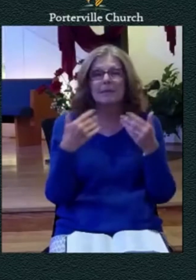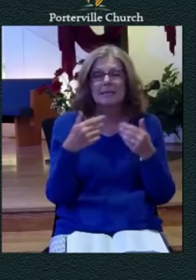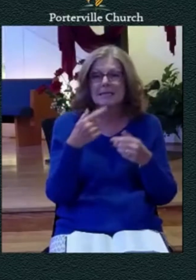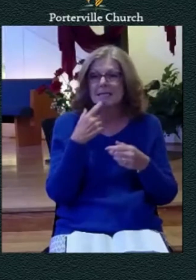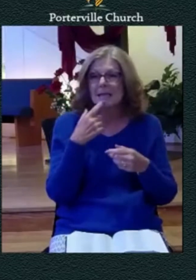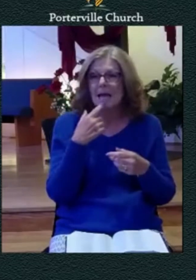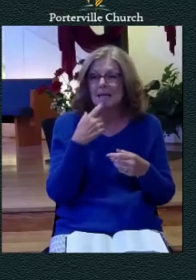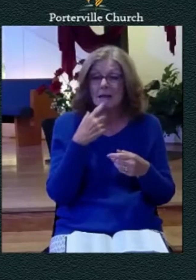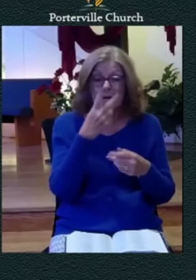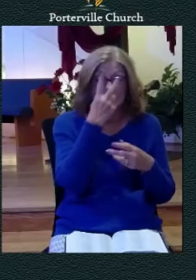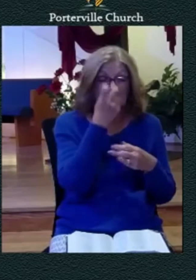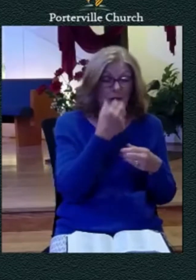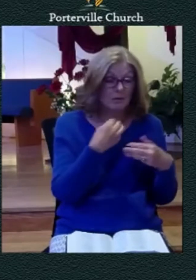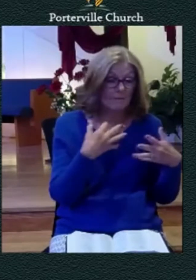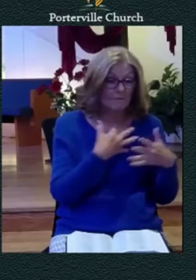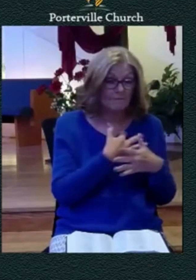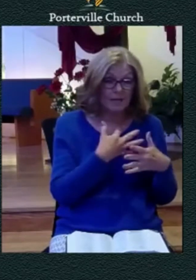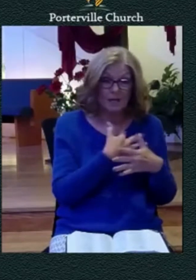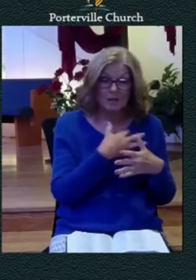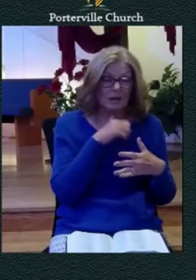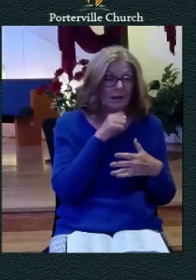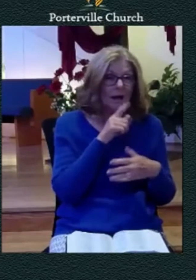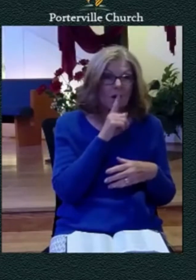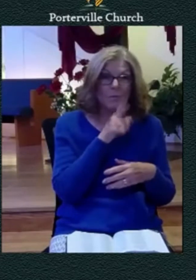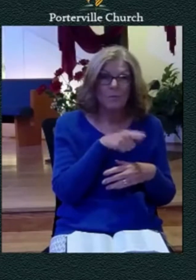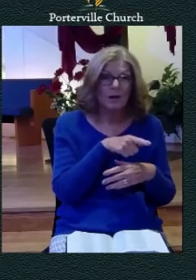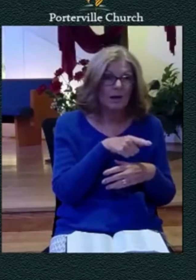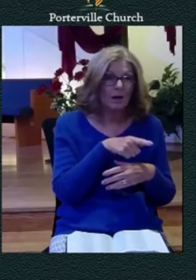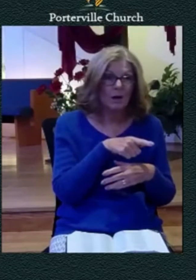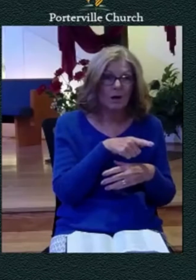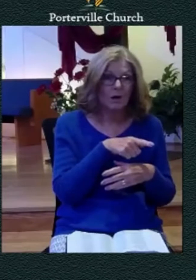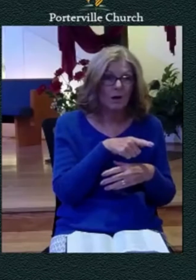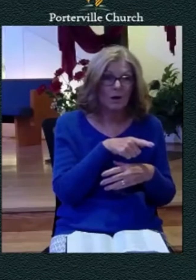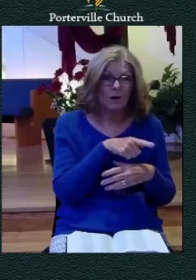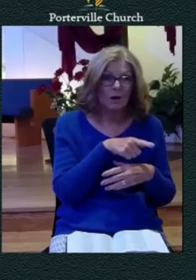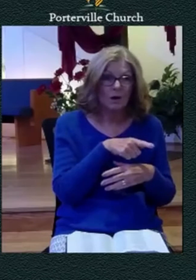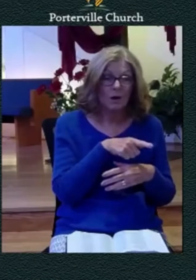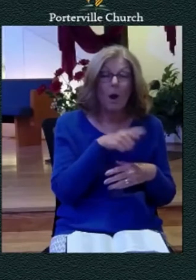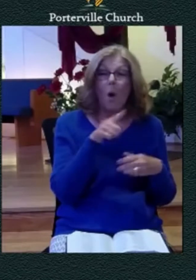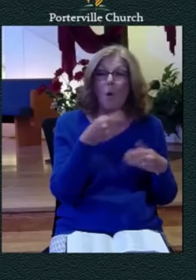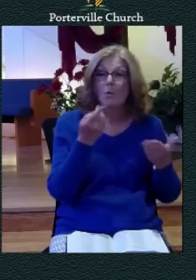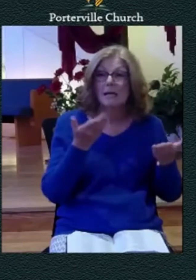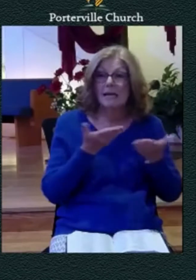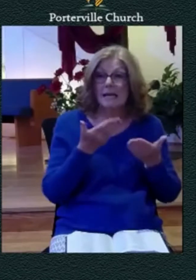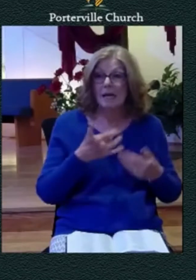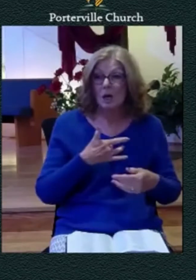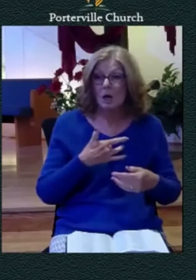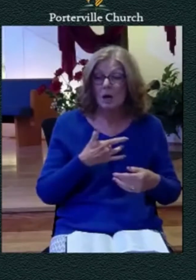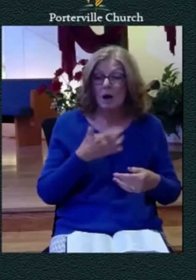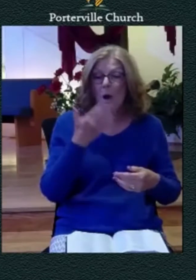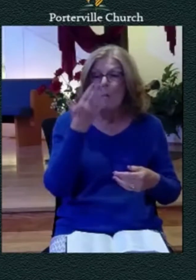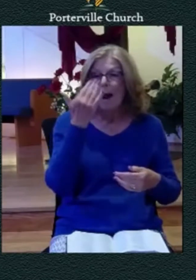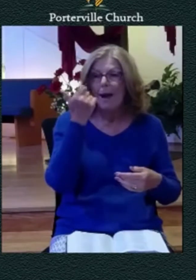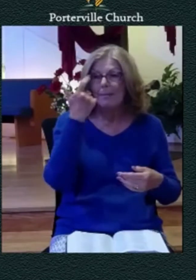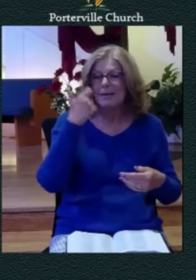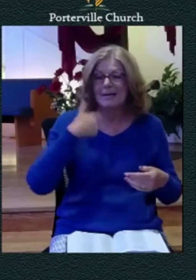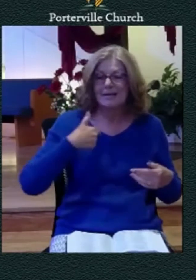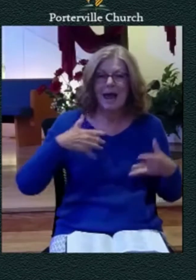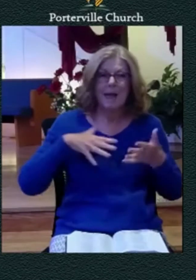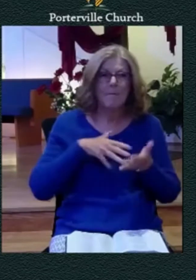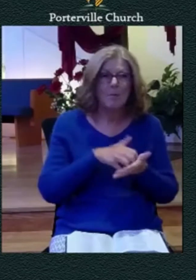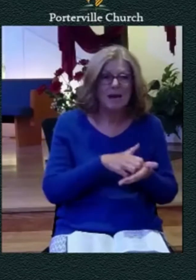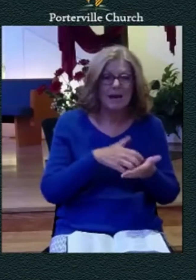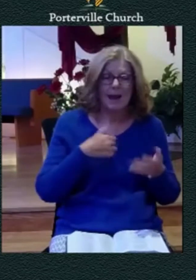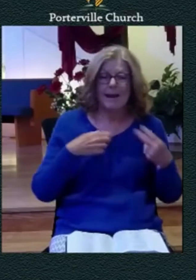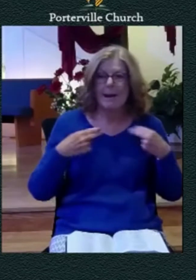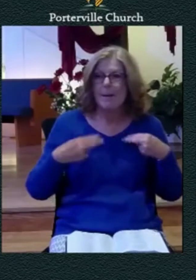and fears are actually only here because i am weak because i'm human because i've been touched